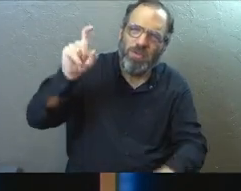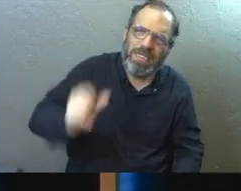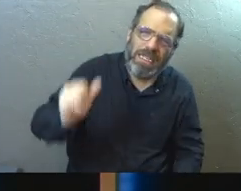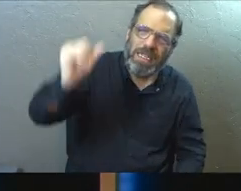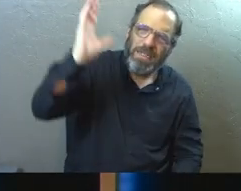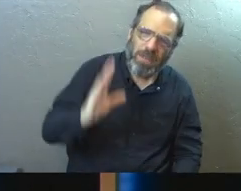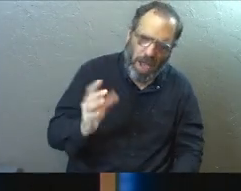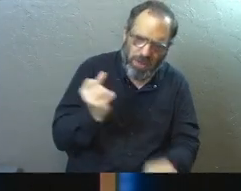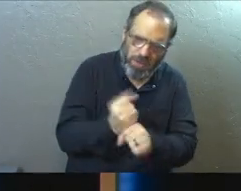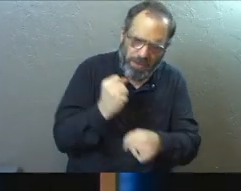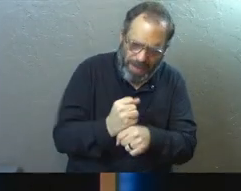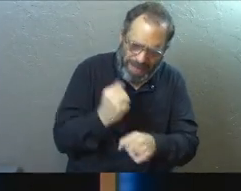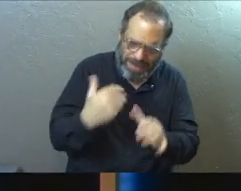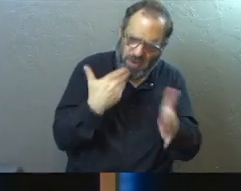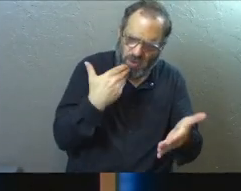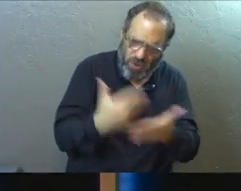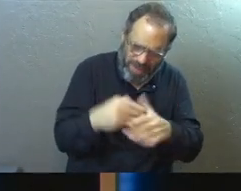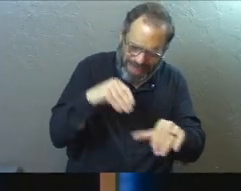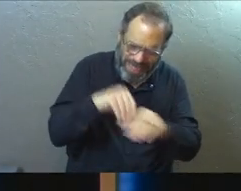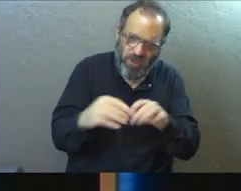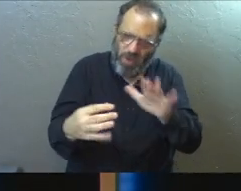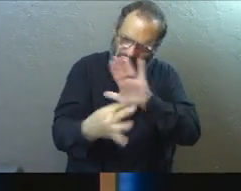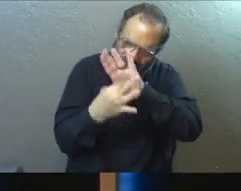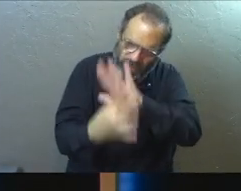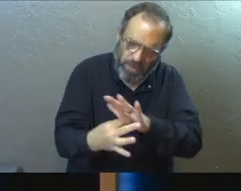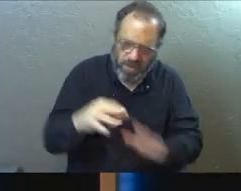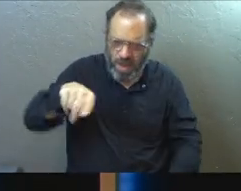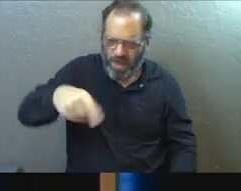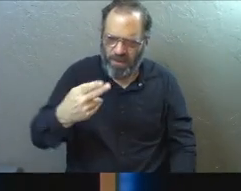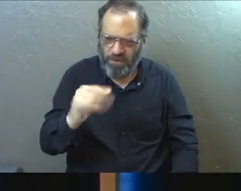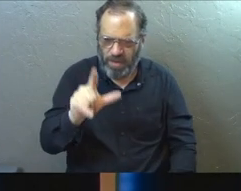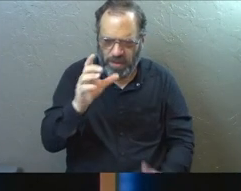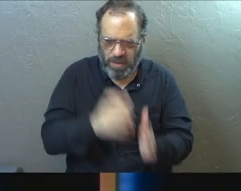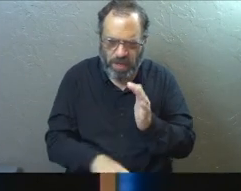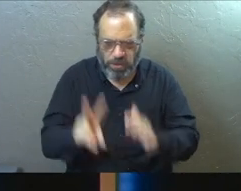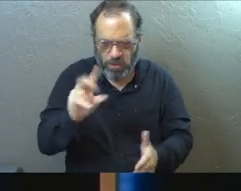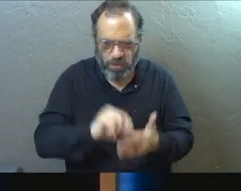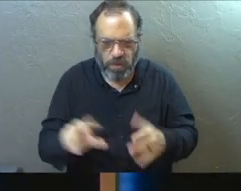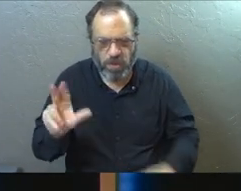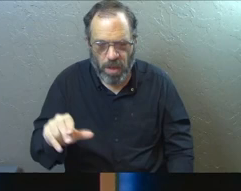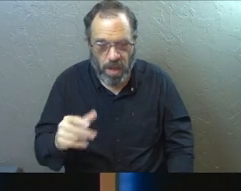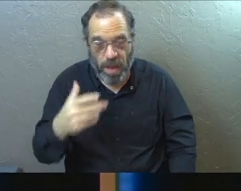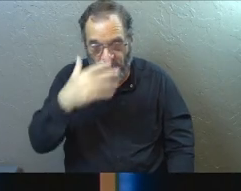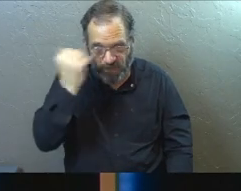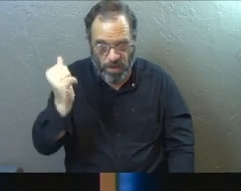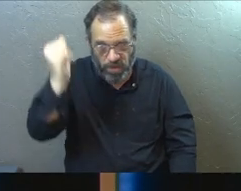God to produce those good things in you. Philippians 2, verse 13,